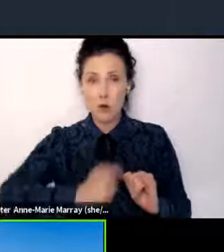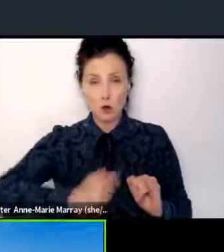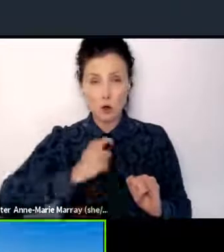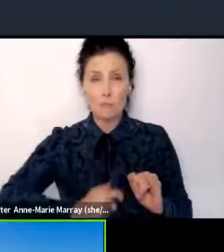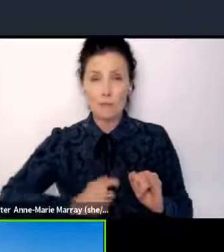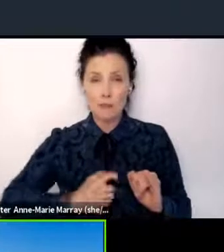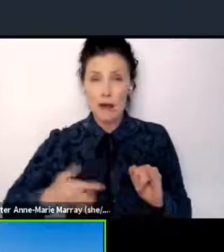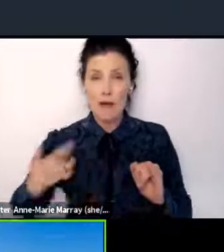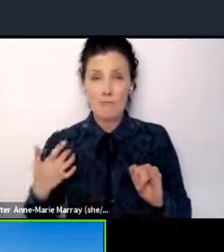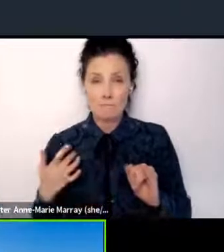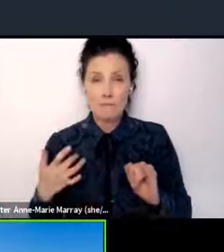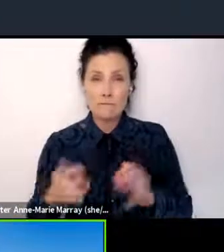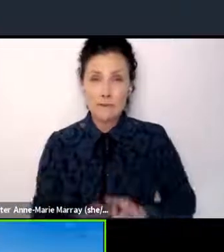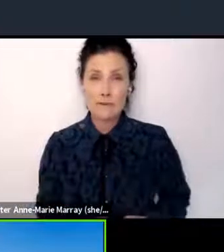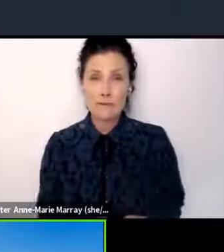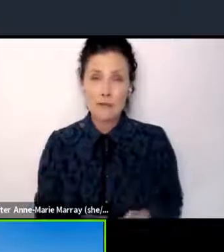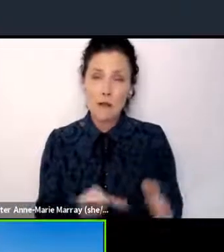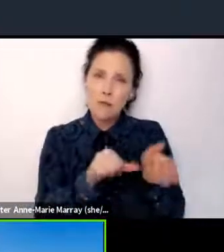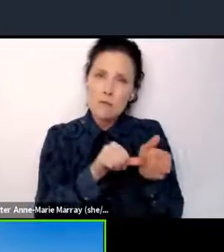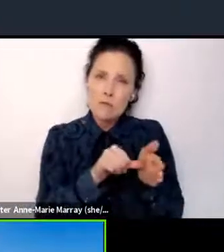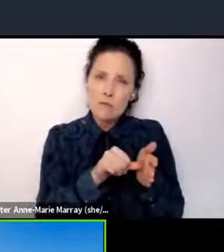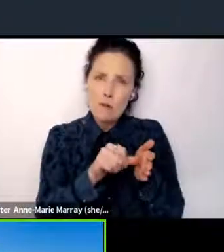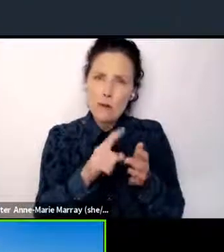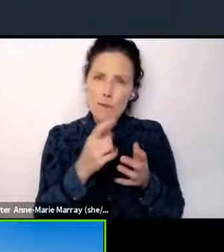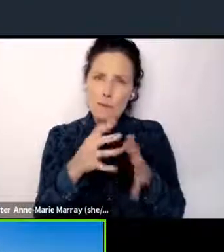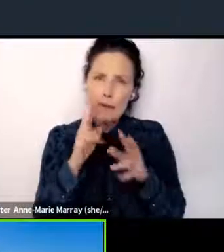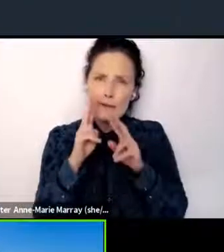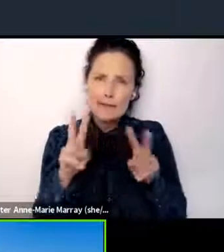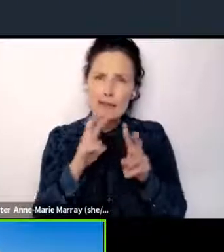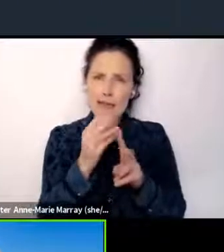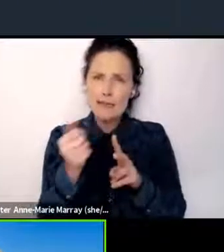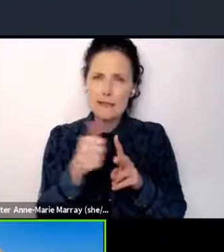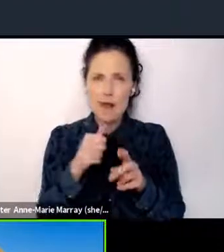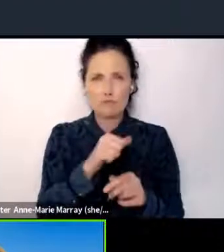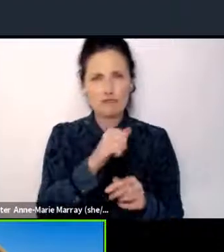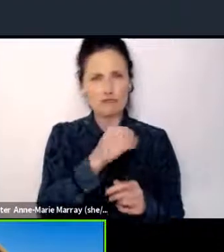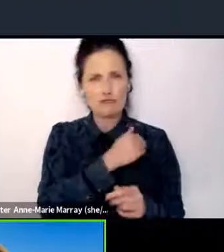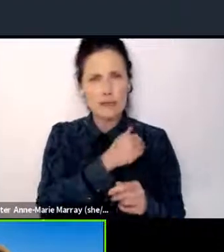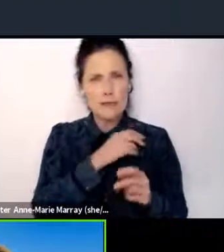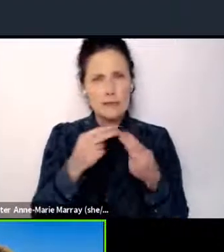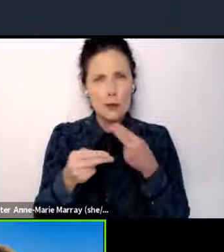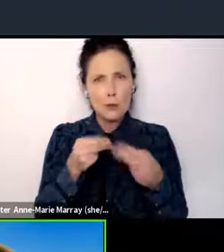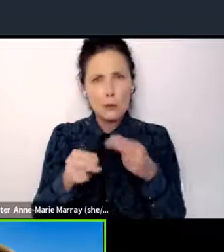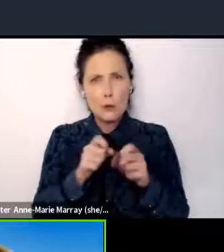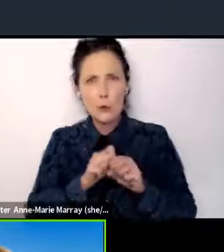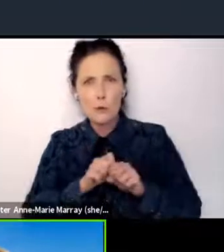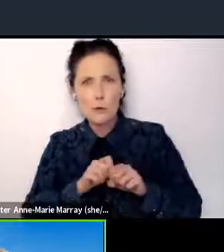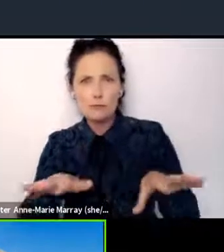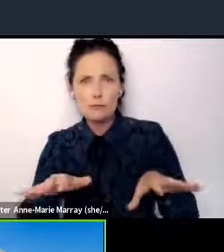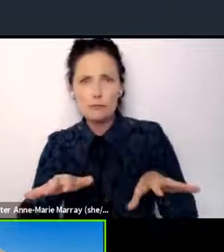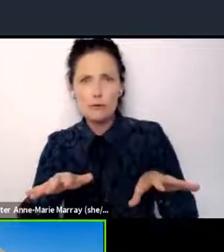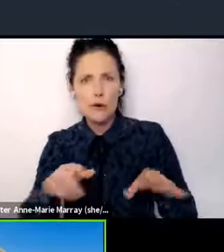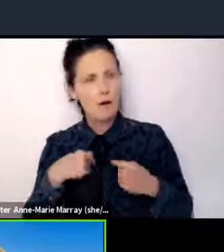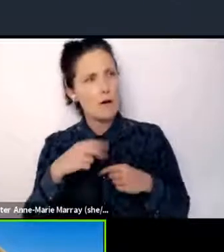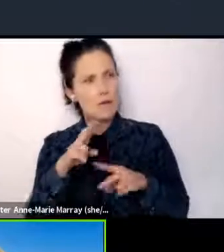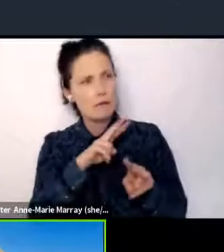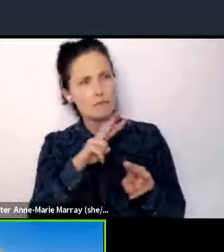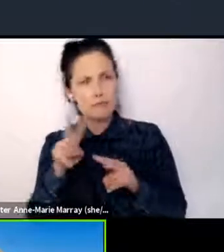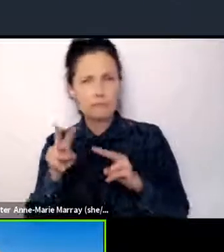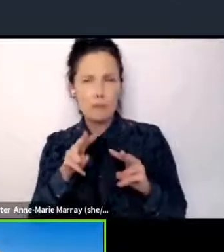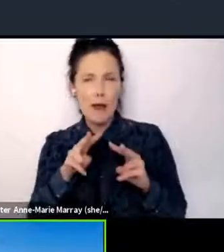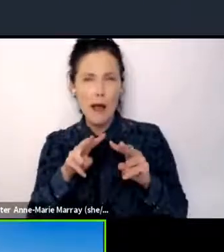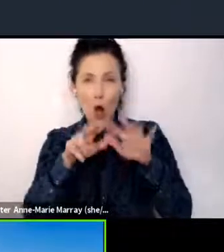some of the problem that we've got is if you look at some of the recent coverage, you might be forgiven for thinking that this problem is solved in the global north.